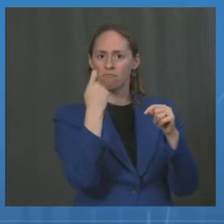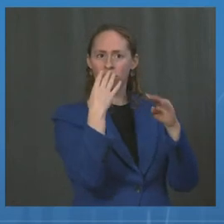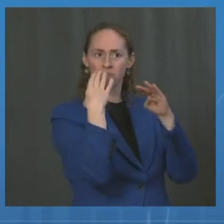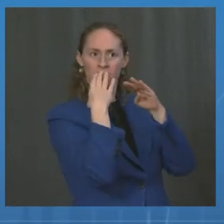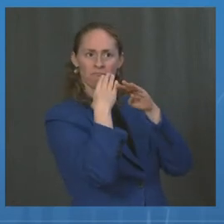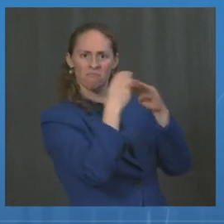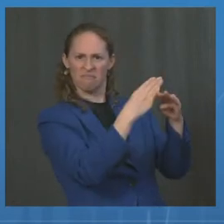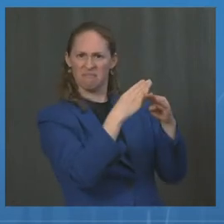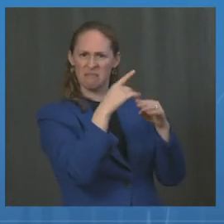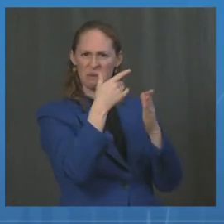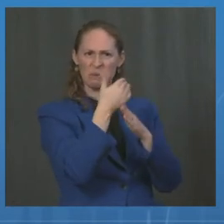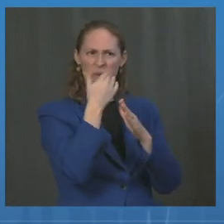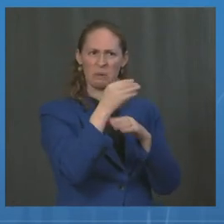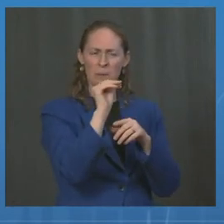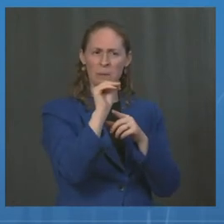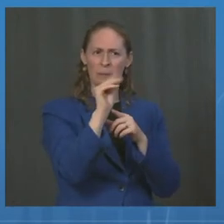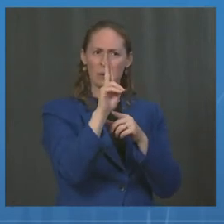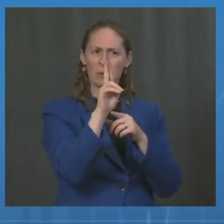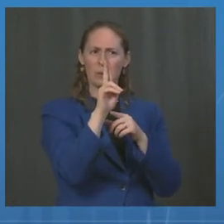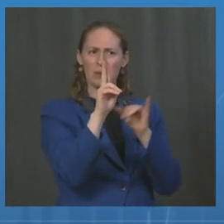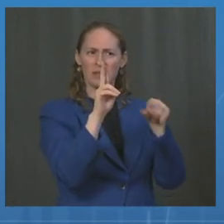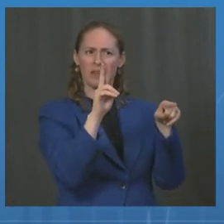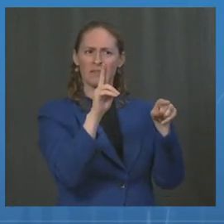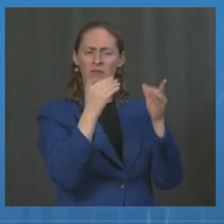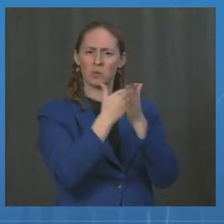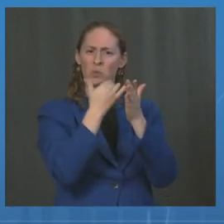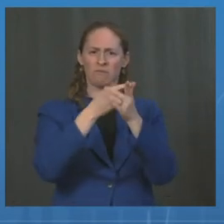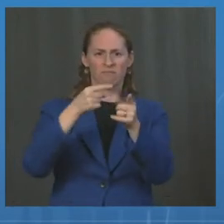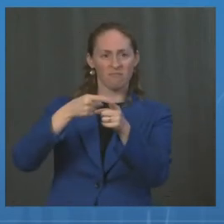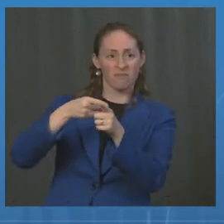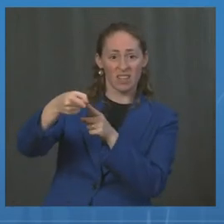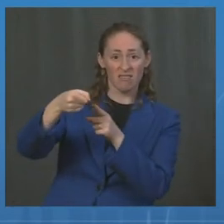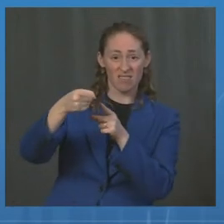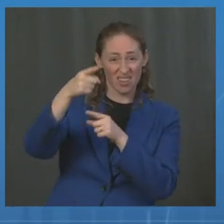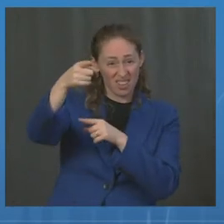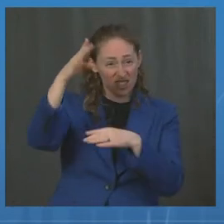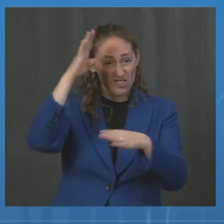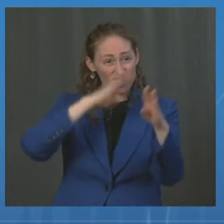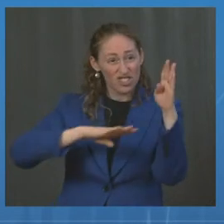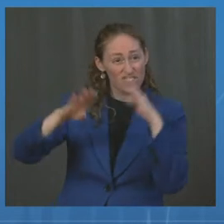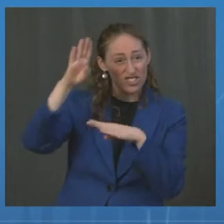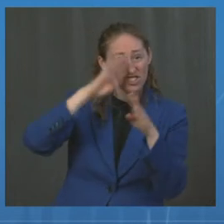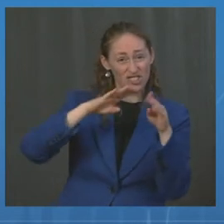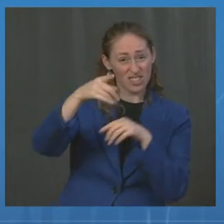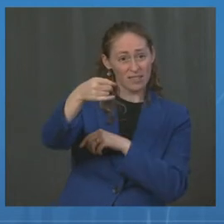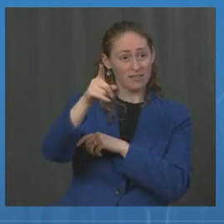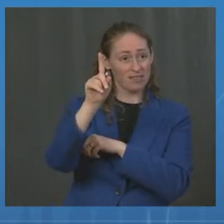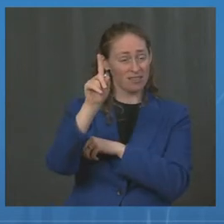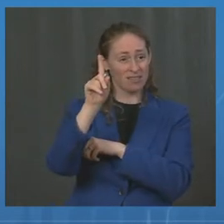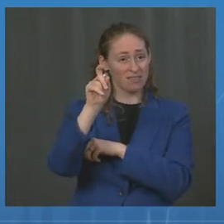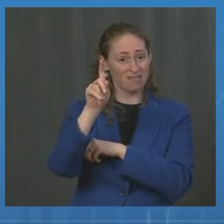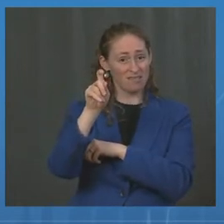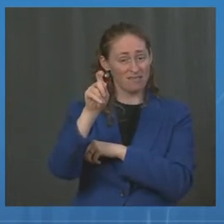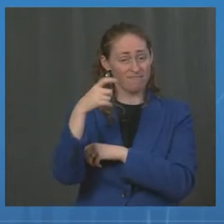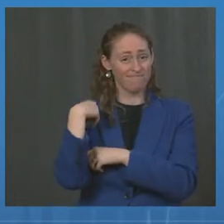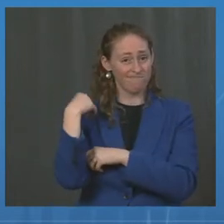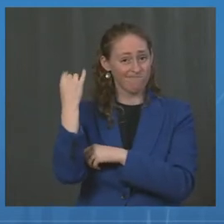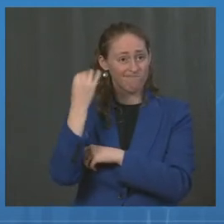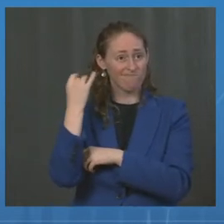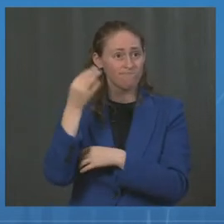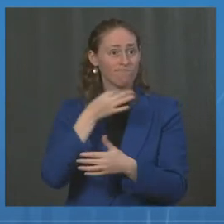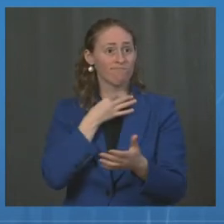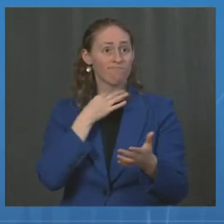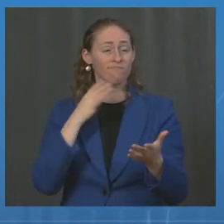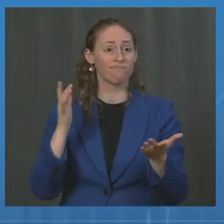you guys are concerned about, if you have any plans, should that start to spread in the U.S., and